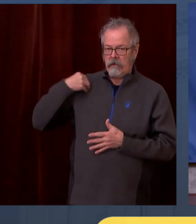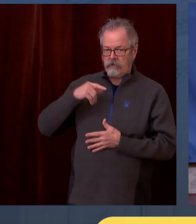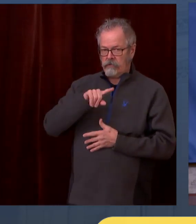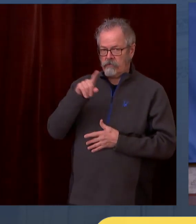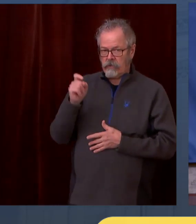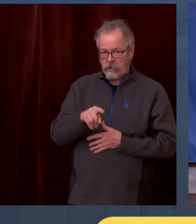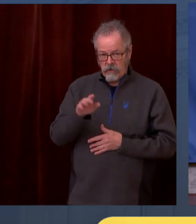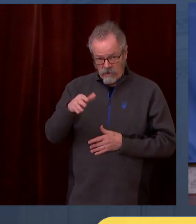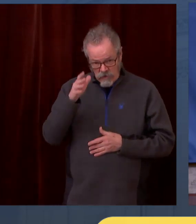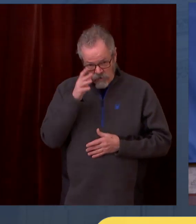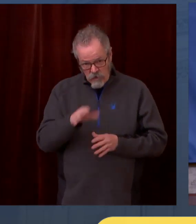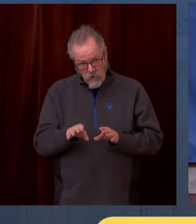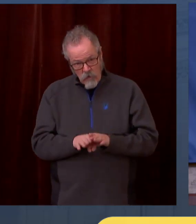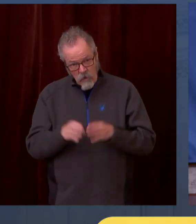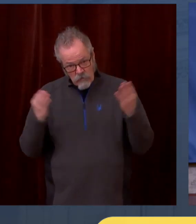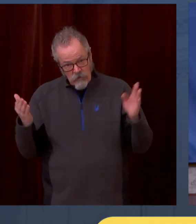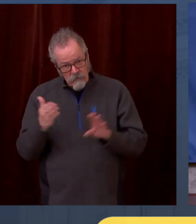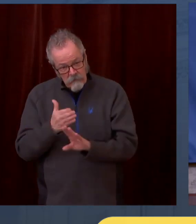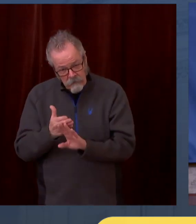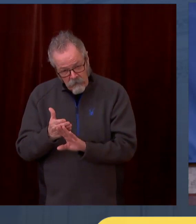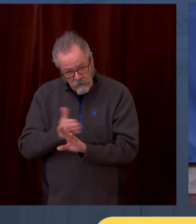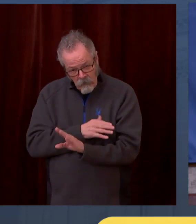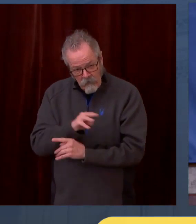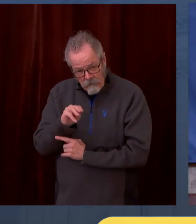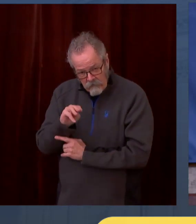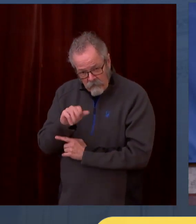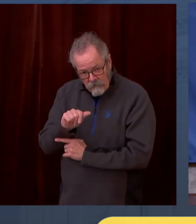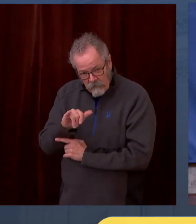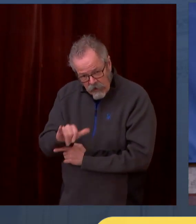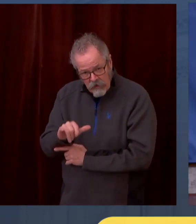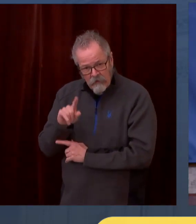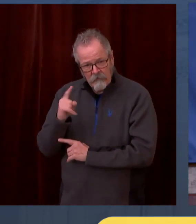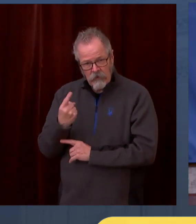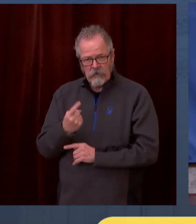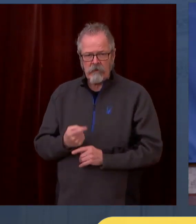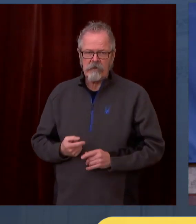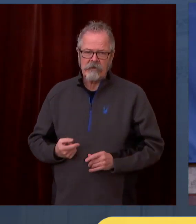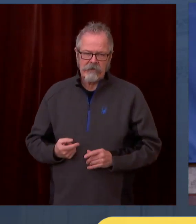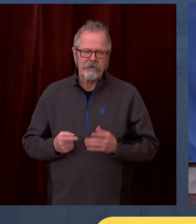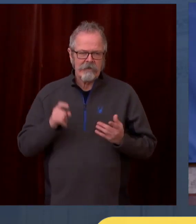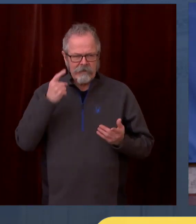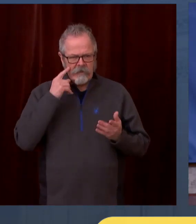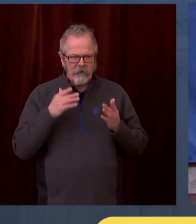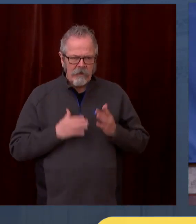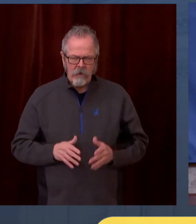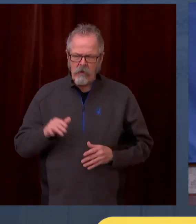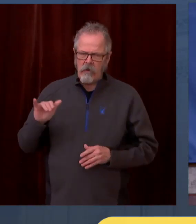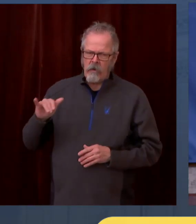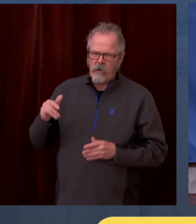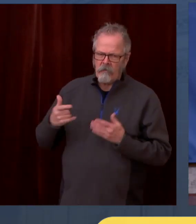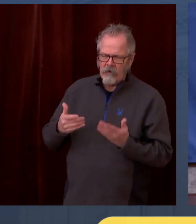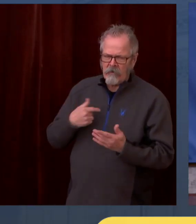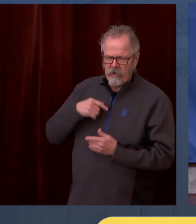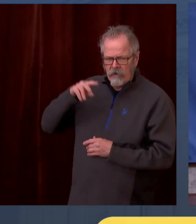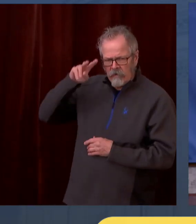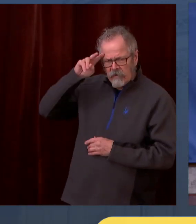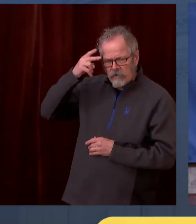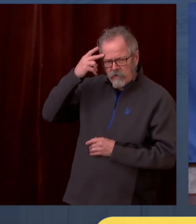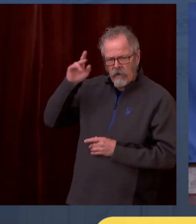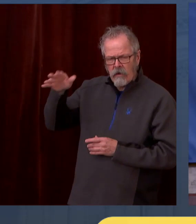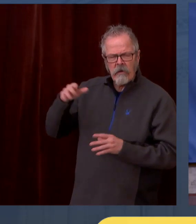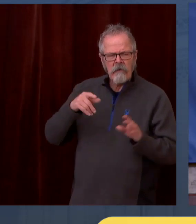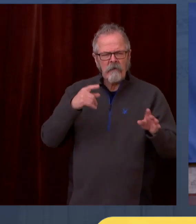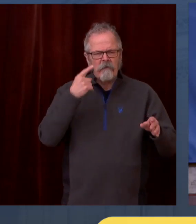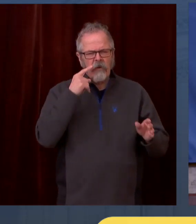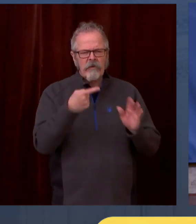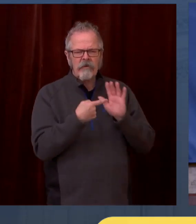I'm sorry. I may have misunderstood her question. I'm sorry. No, that's fine. I'm just noticing that like in Ohio, the Governor DeWine has said March 29th